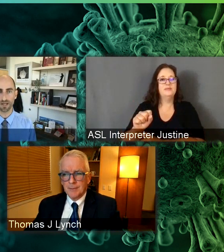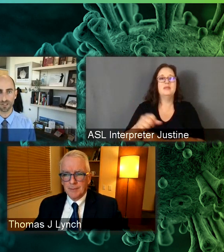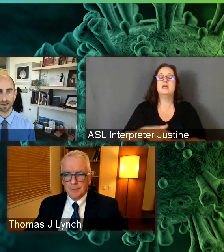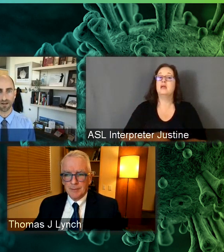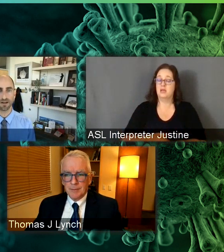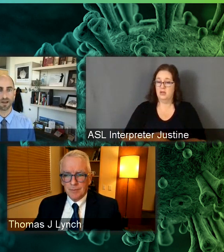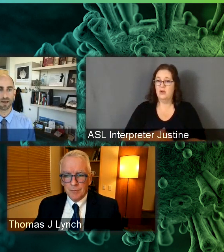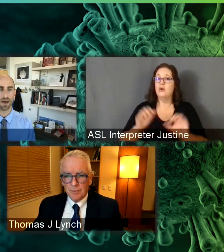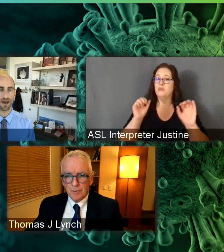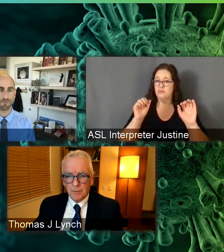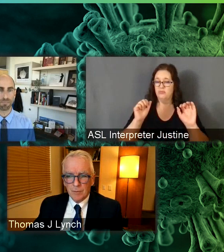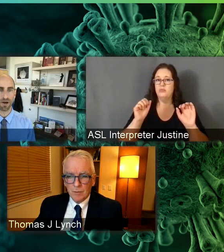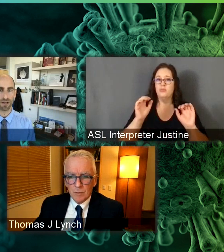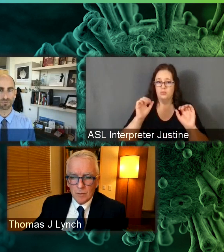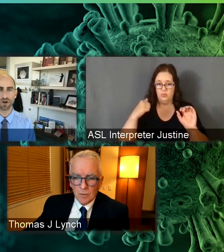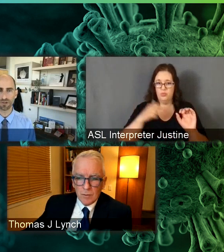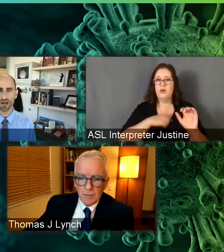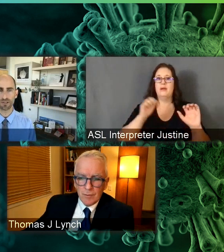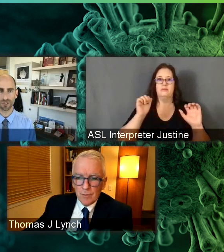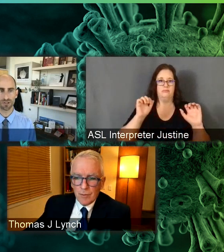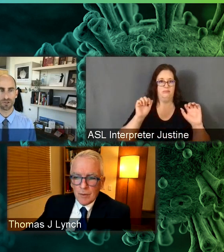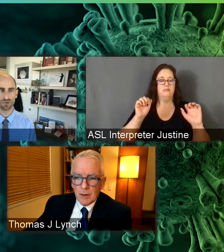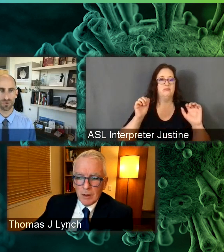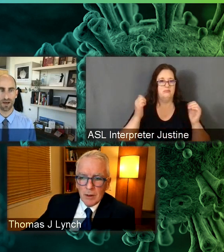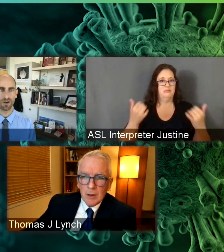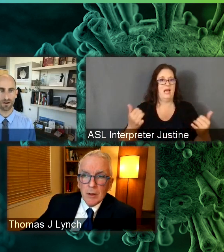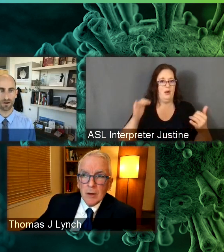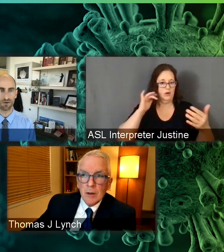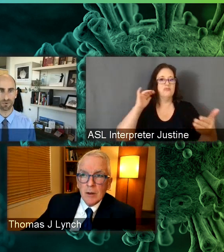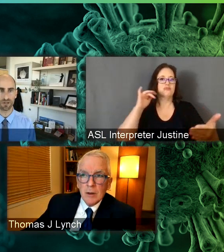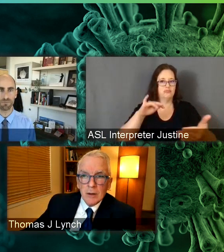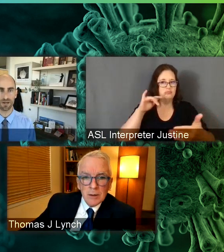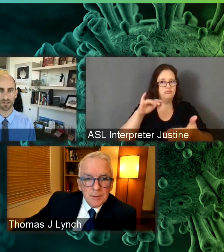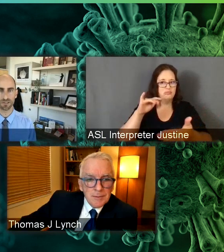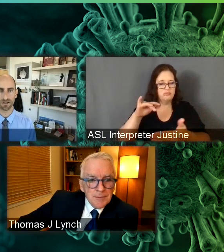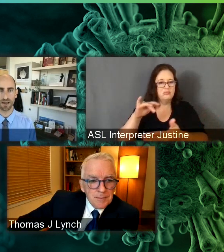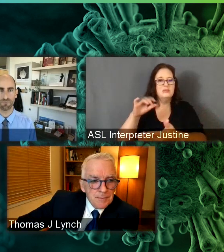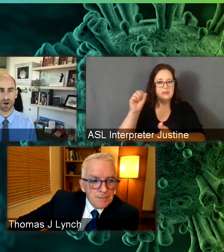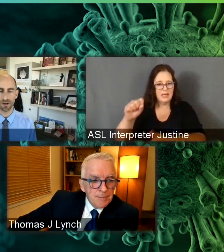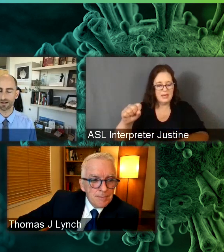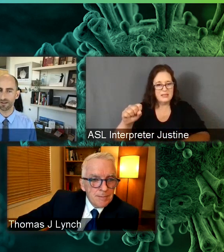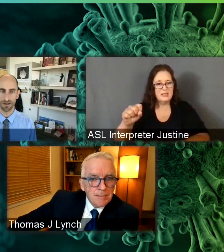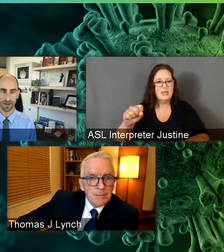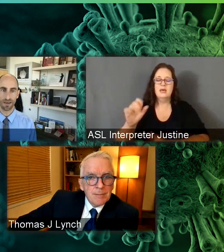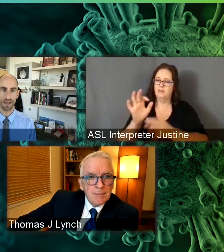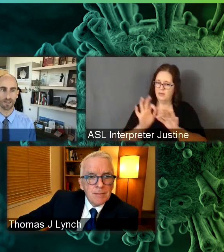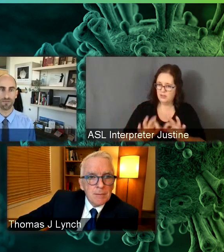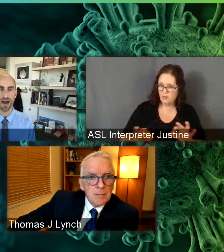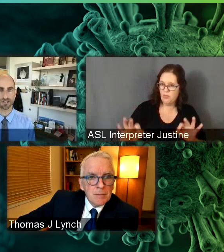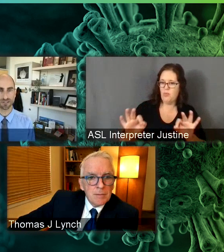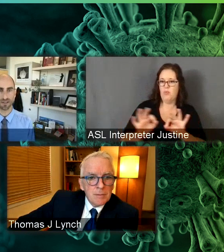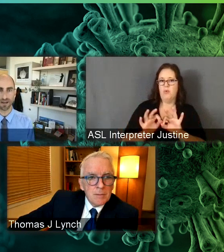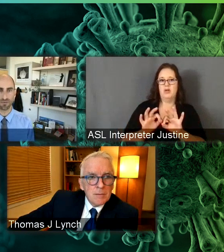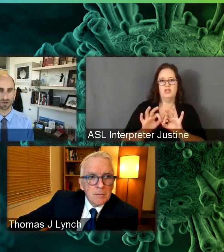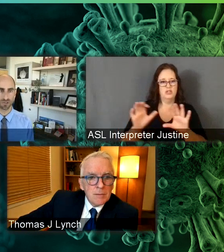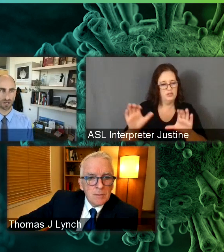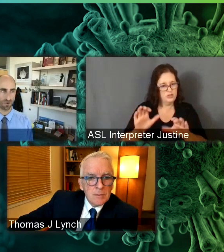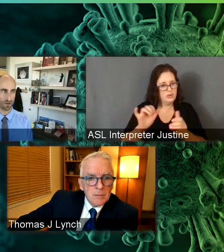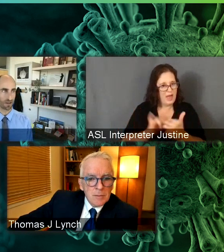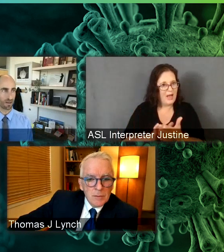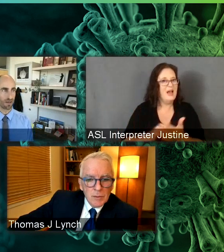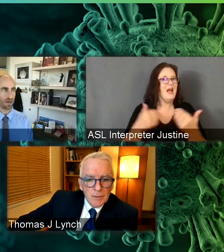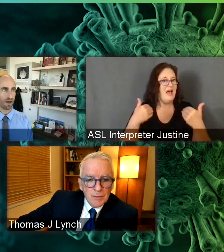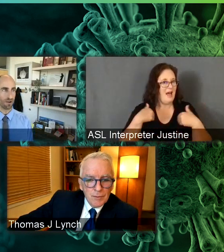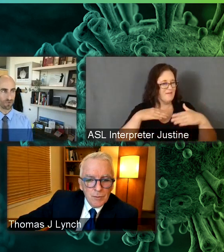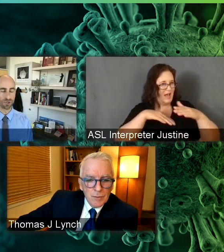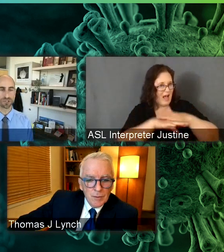being investigated. But it's very challenging to do that on a routine basis and to have product and to have access to that. Even just